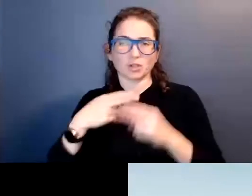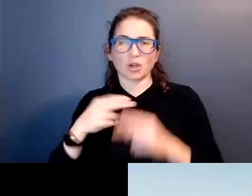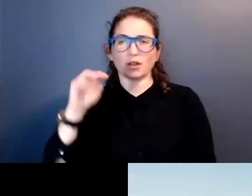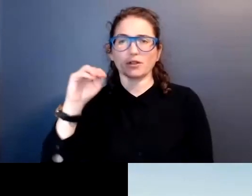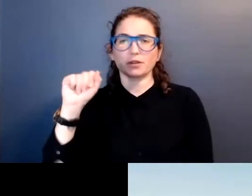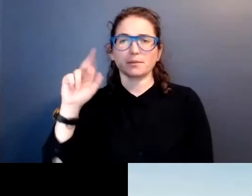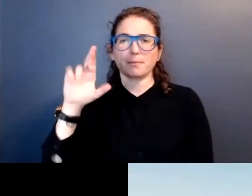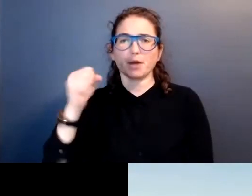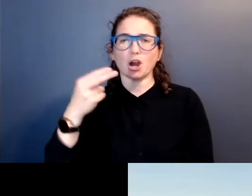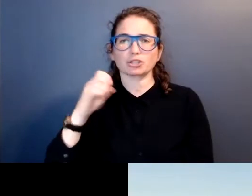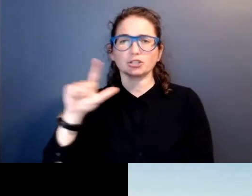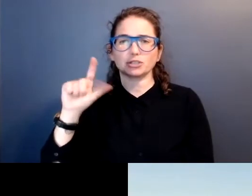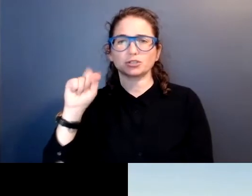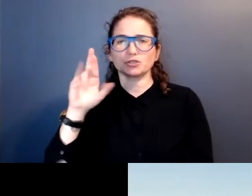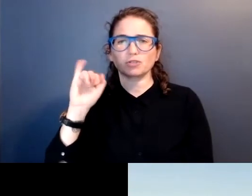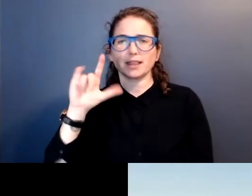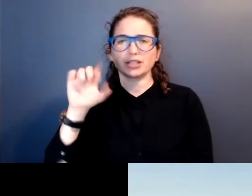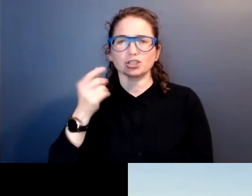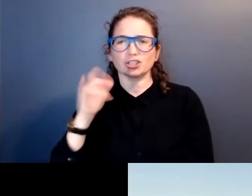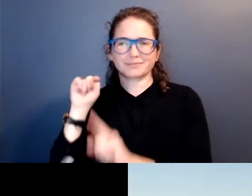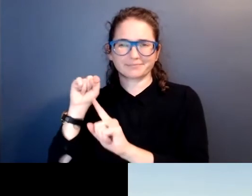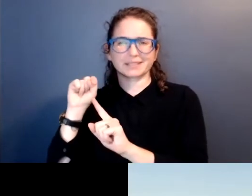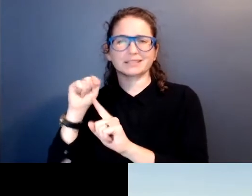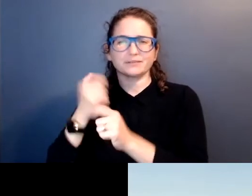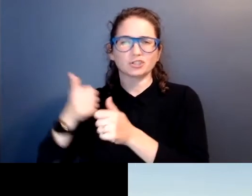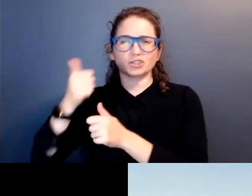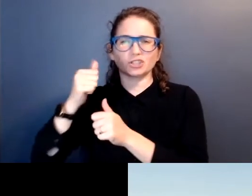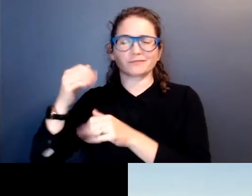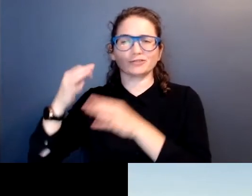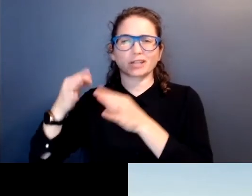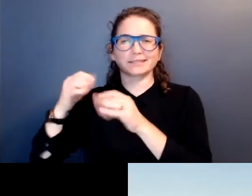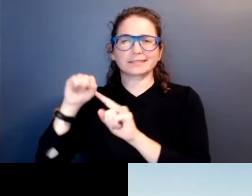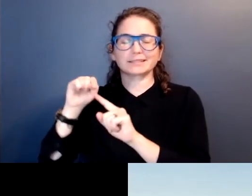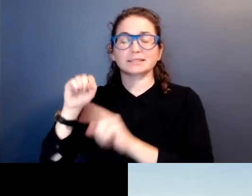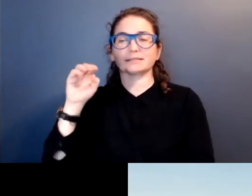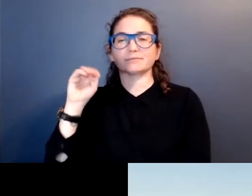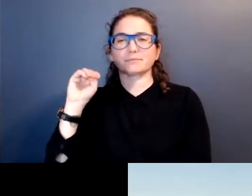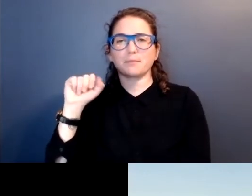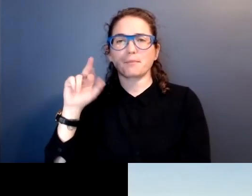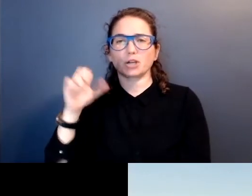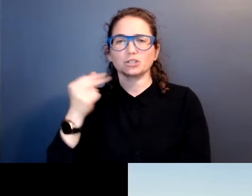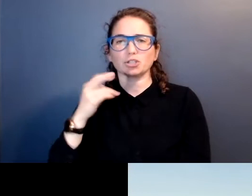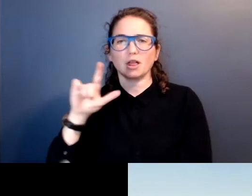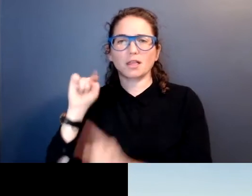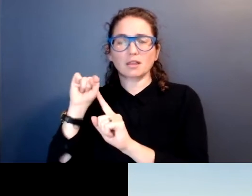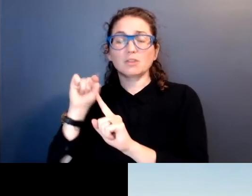Trilogy because of Chief Justice Marshall who decided them. And they started really